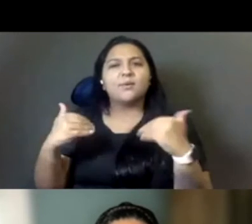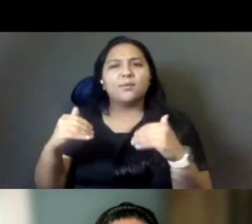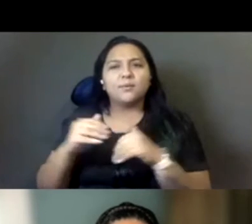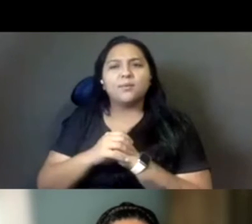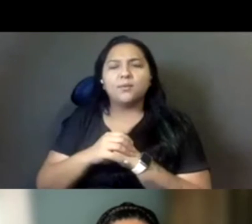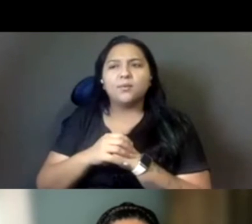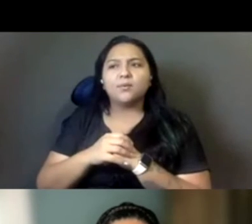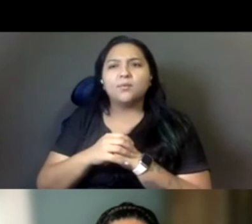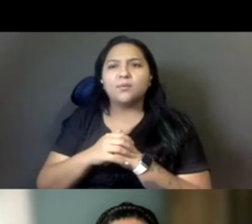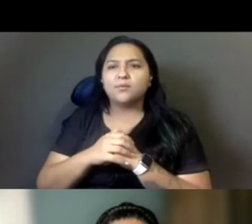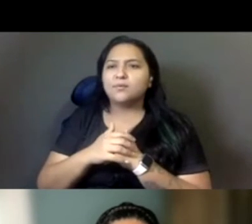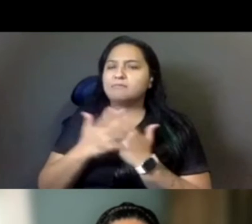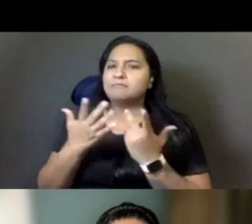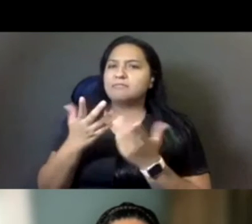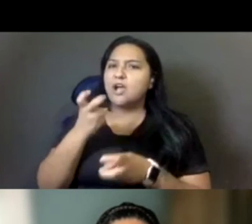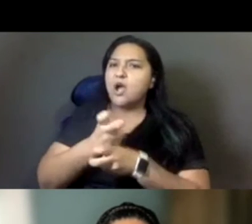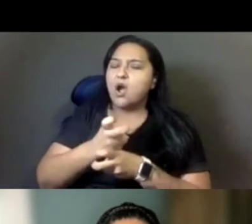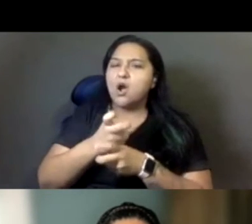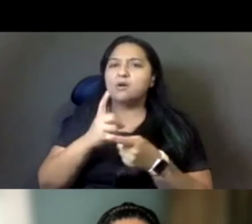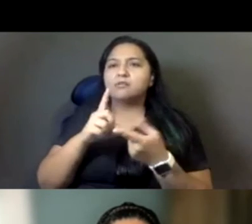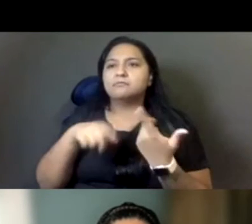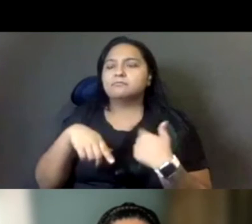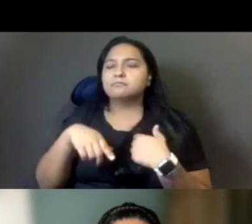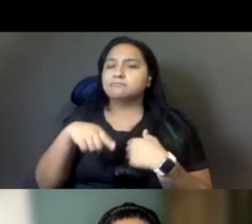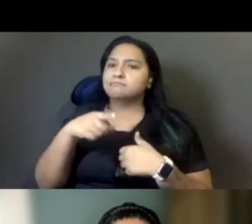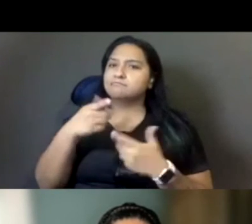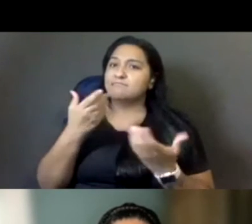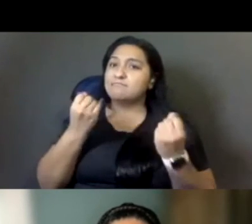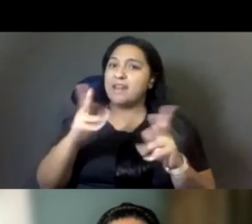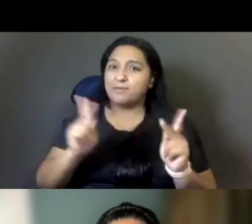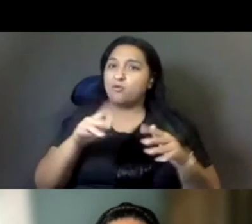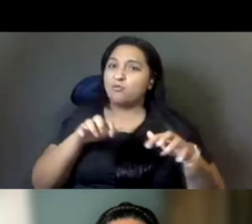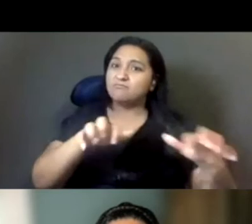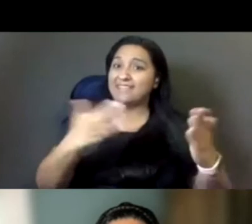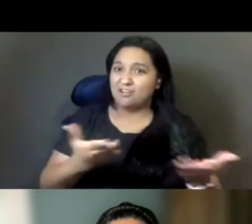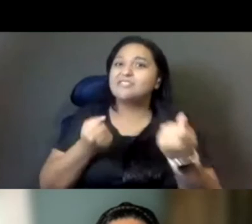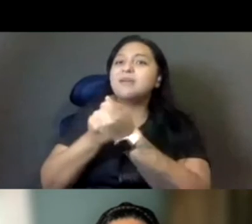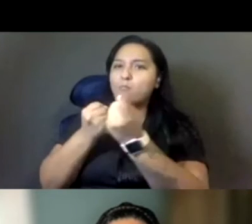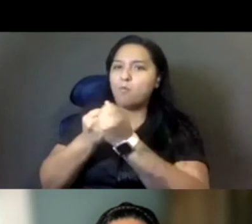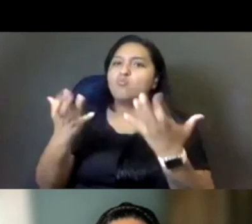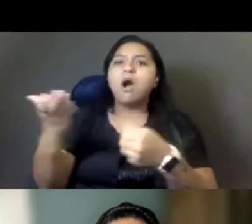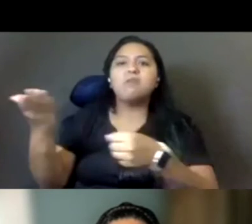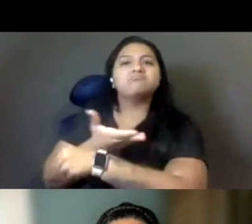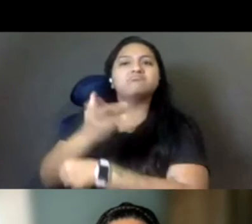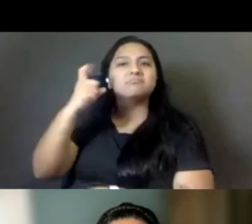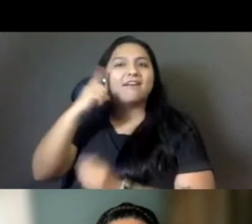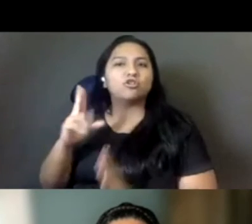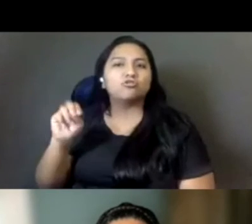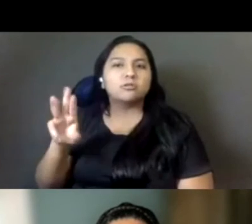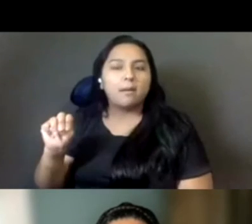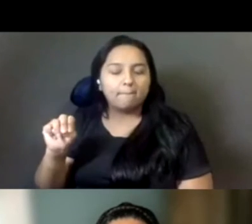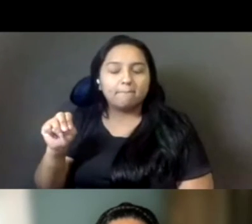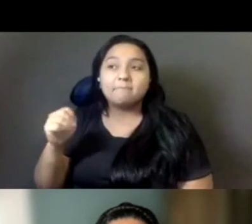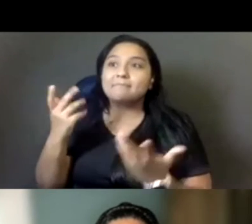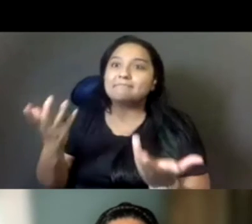signatures for the recall. And while we see when issues come to the ballot that we care